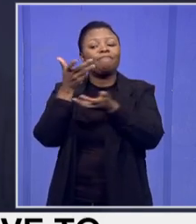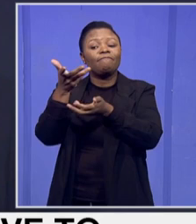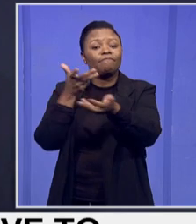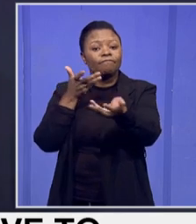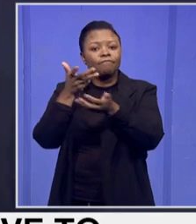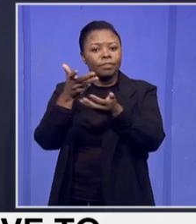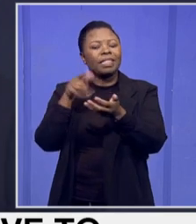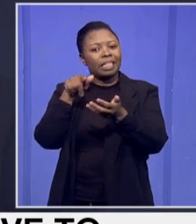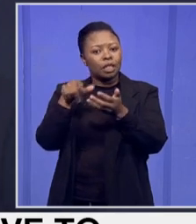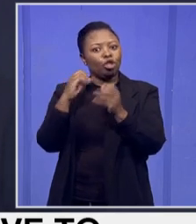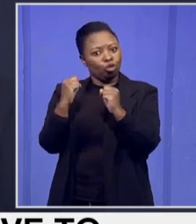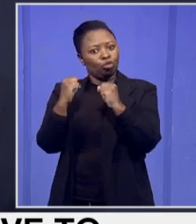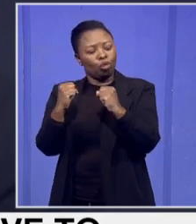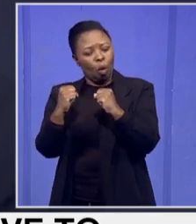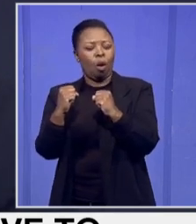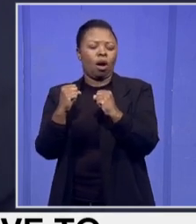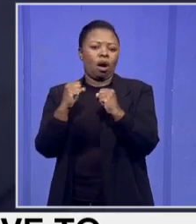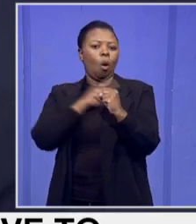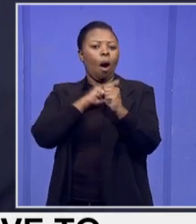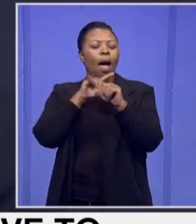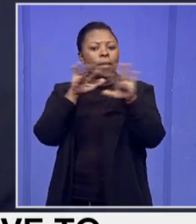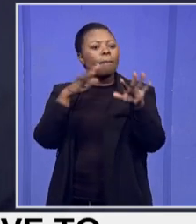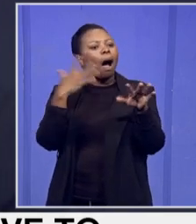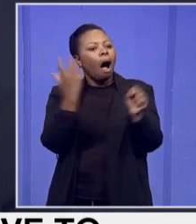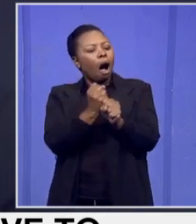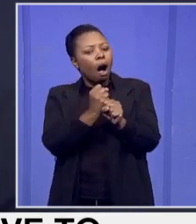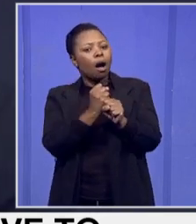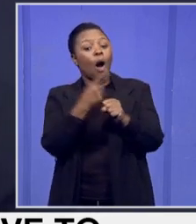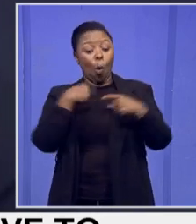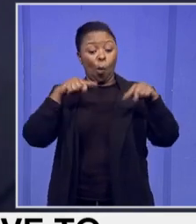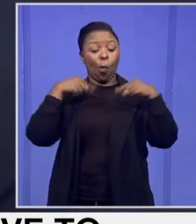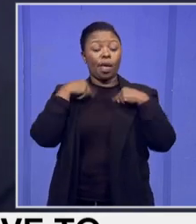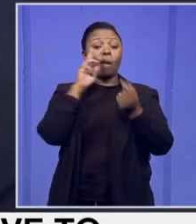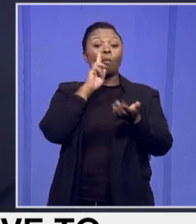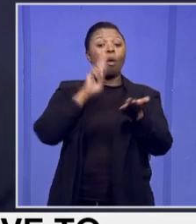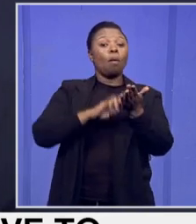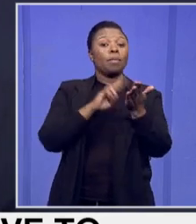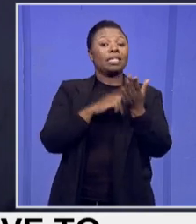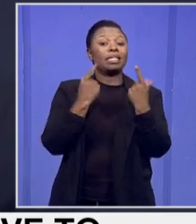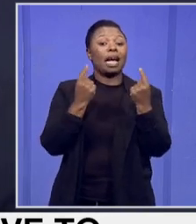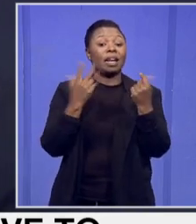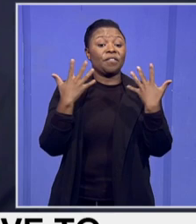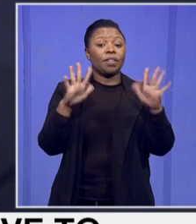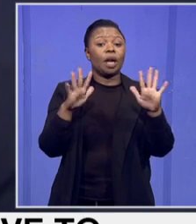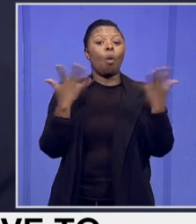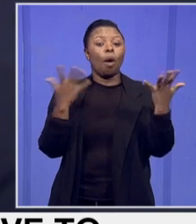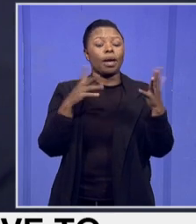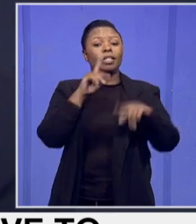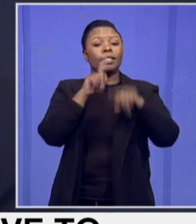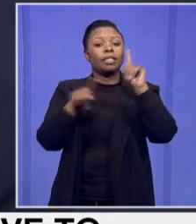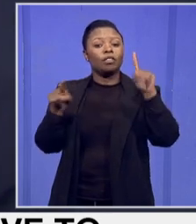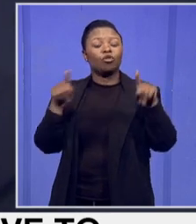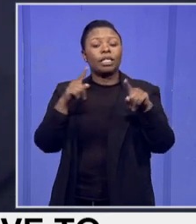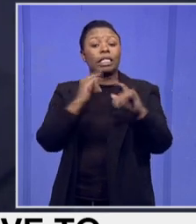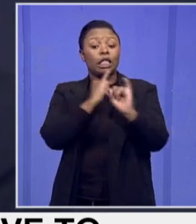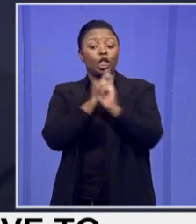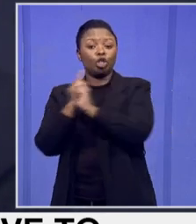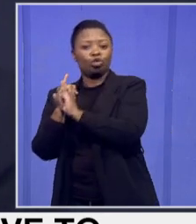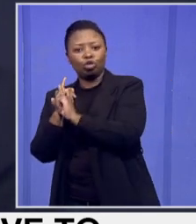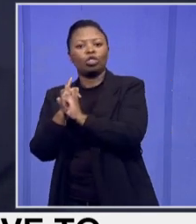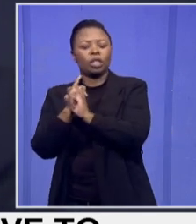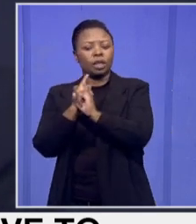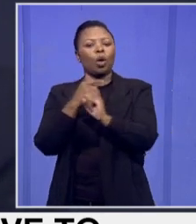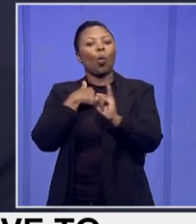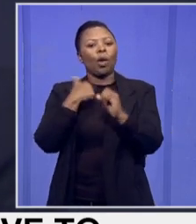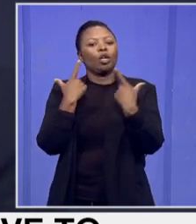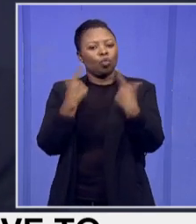people have a sense that the promises that we've made in our various constitutions are on it. You have